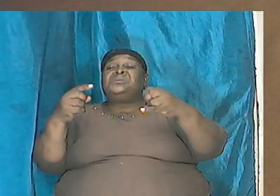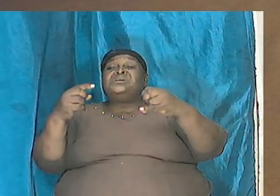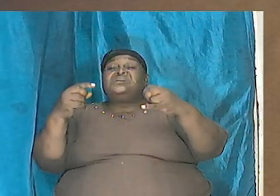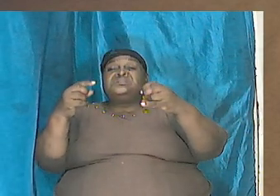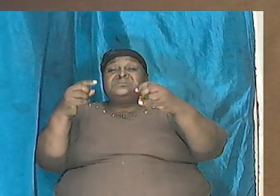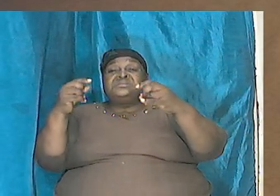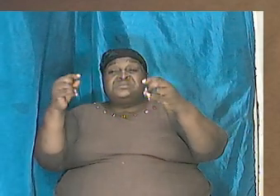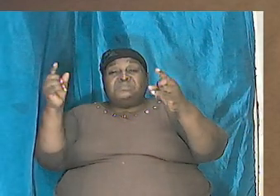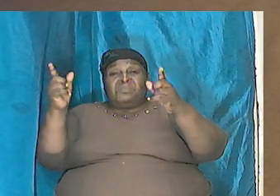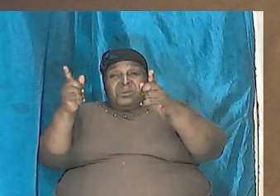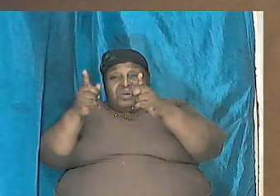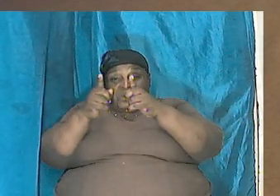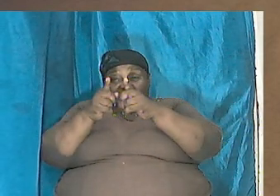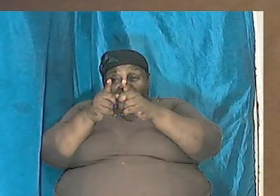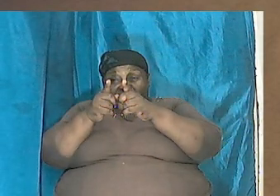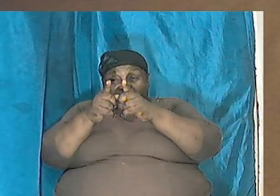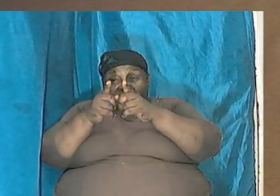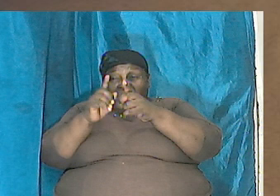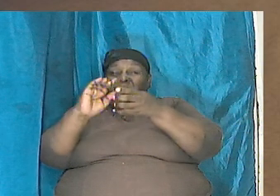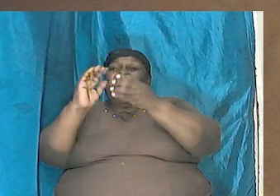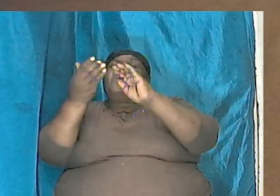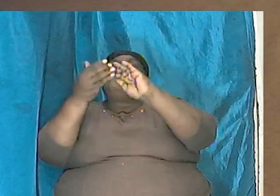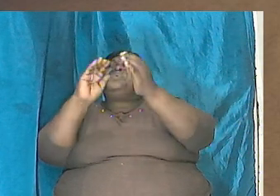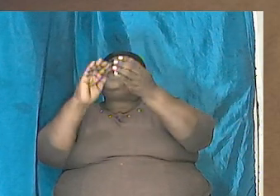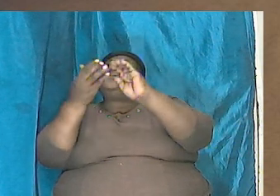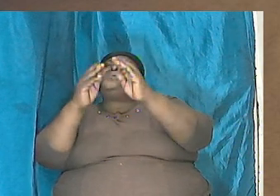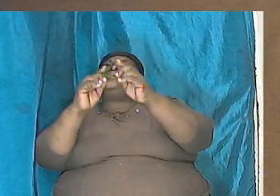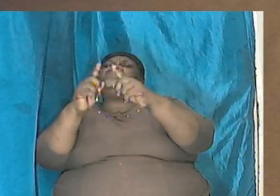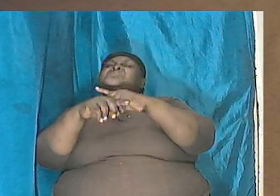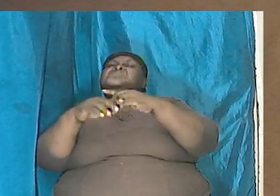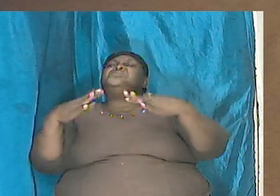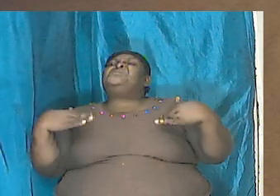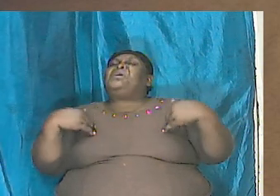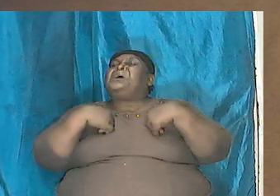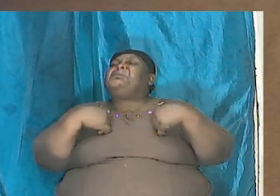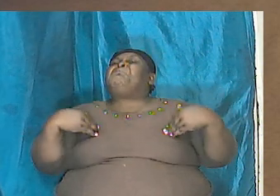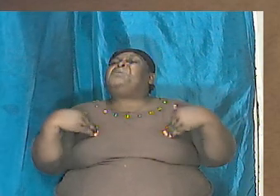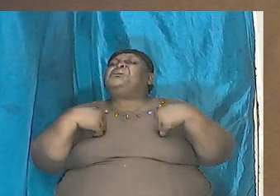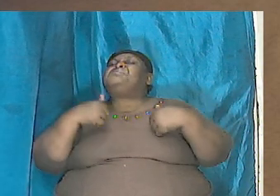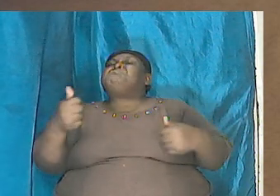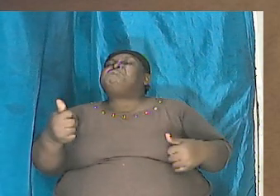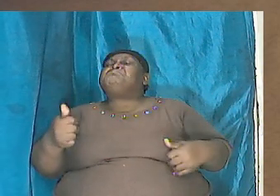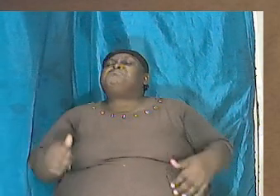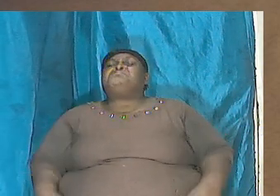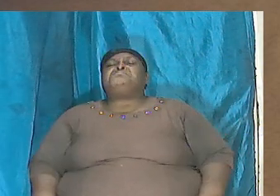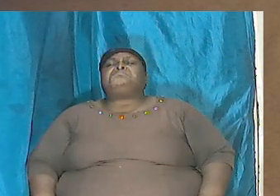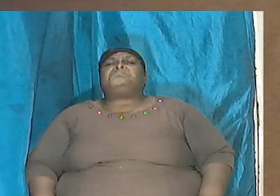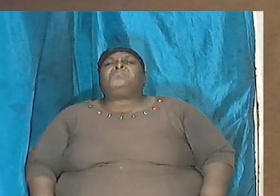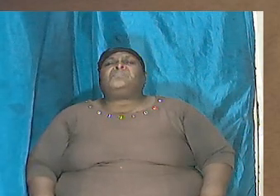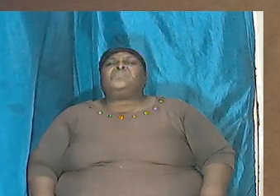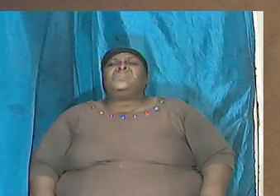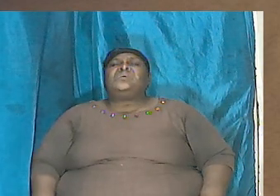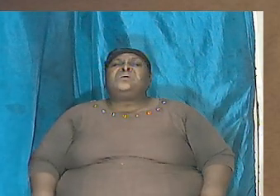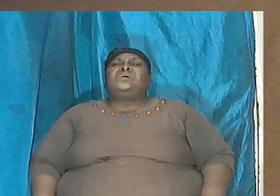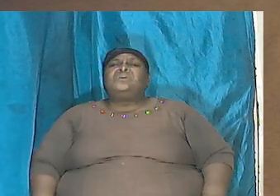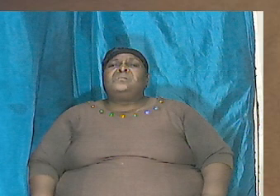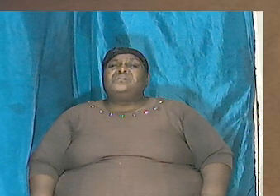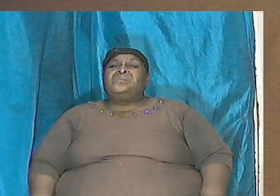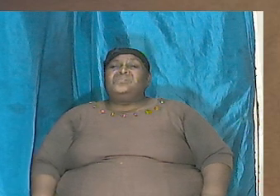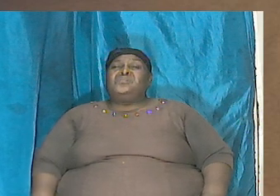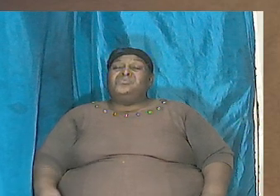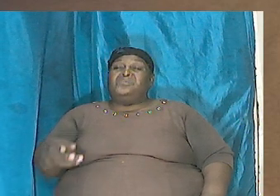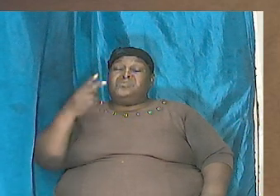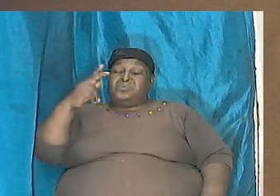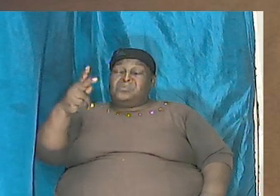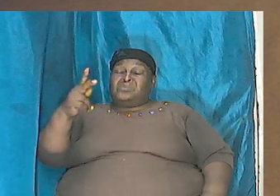in comparison to the animal himself so you look at a massive man